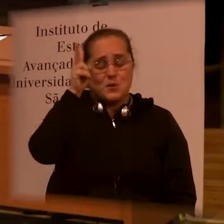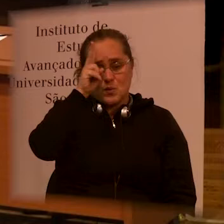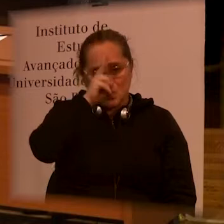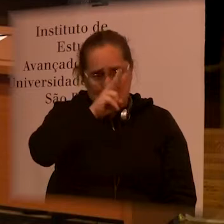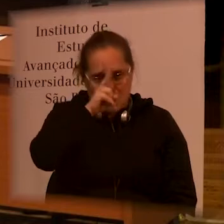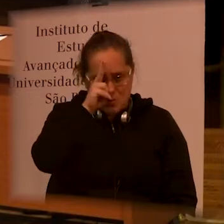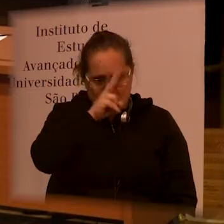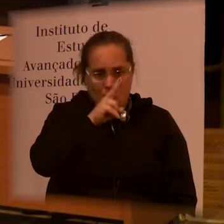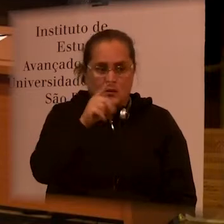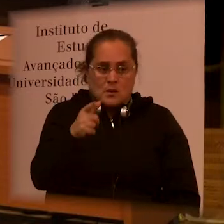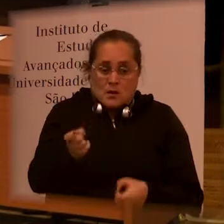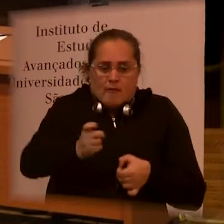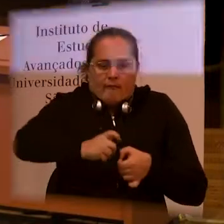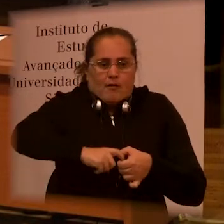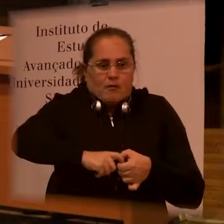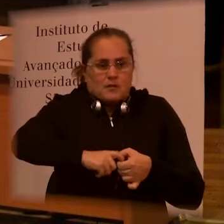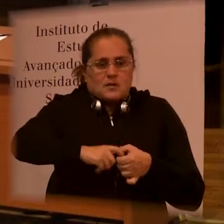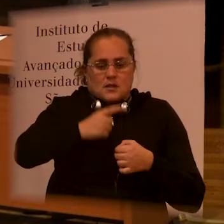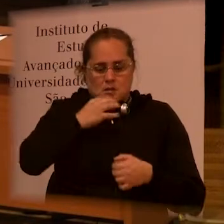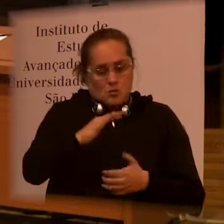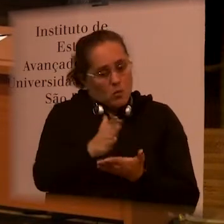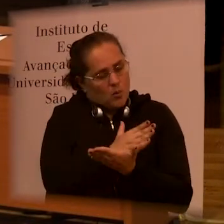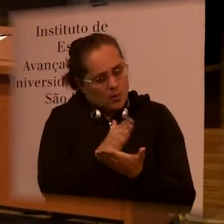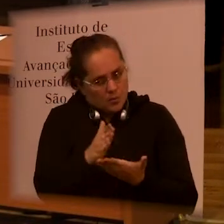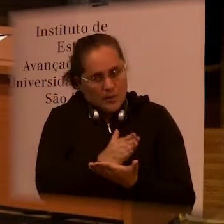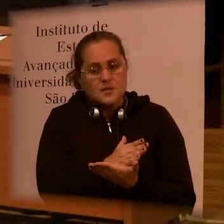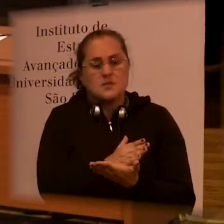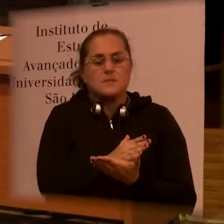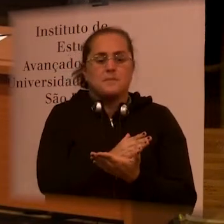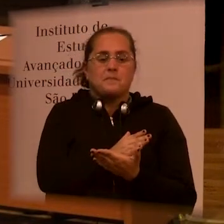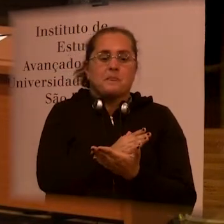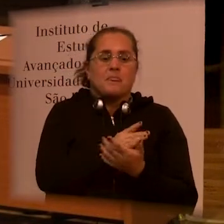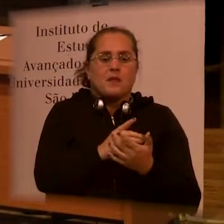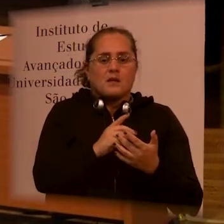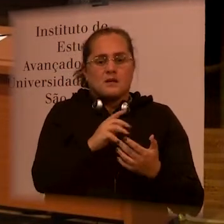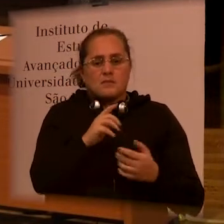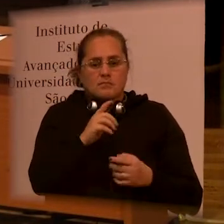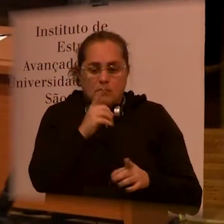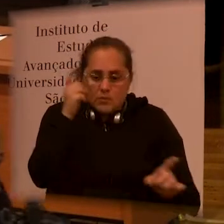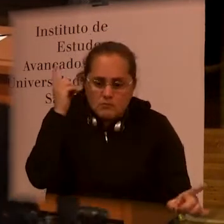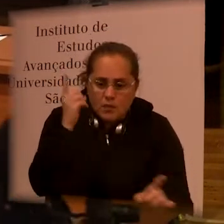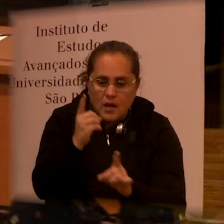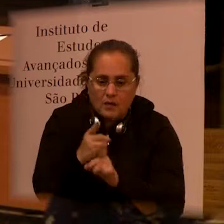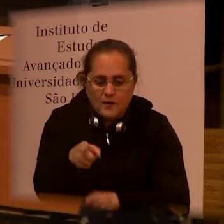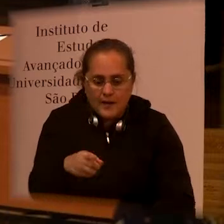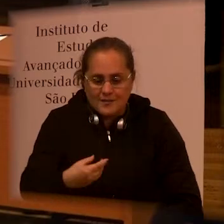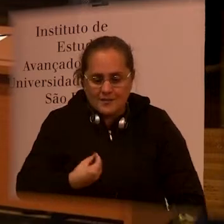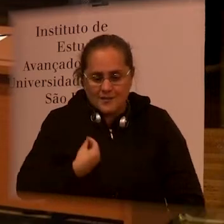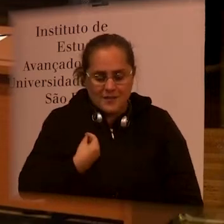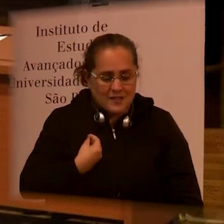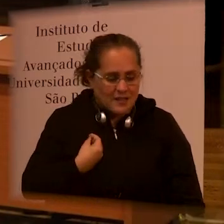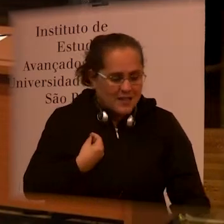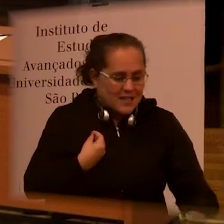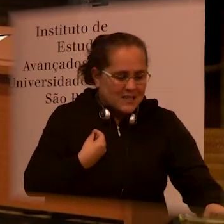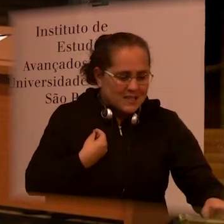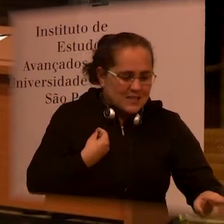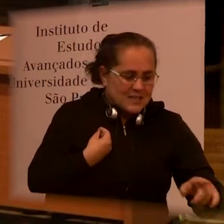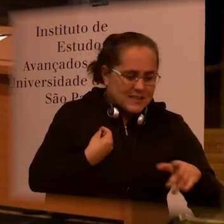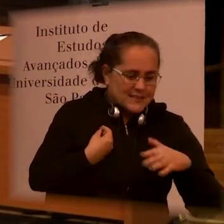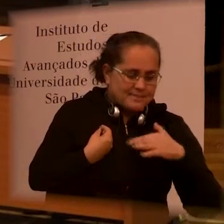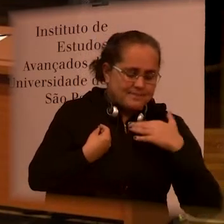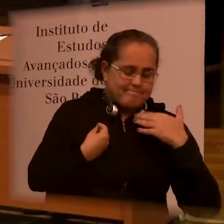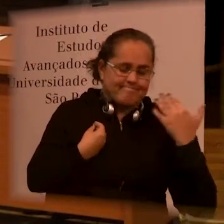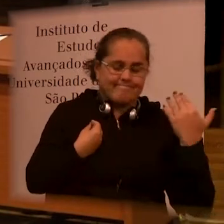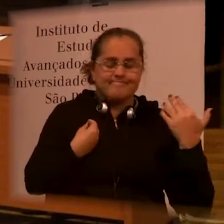history of retrieval of a few children, but between finding the child